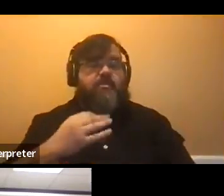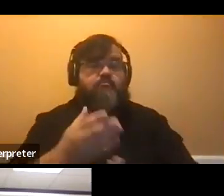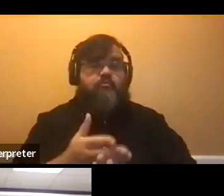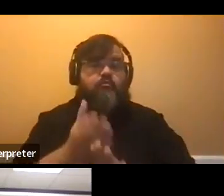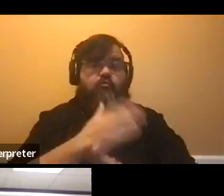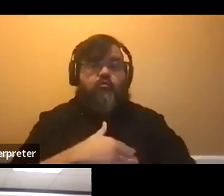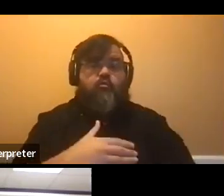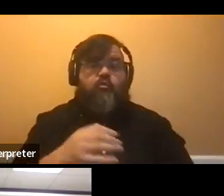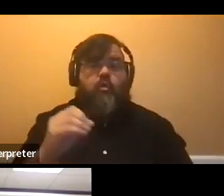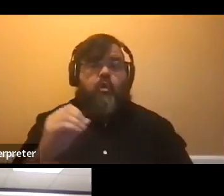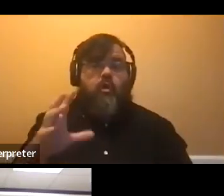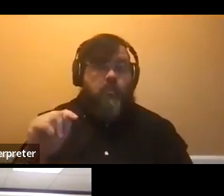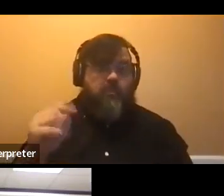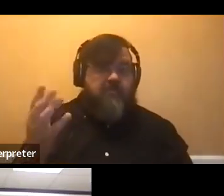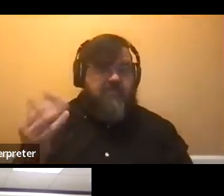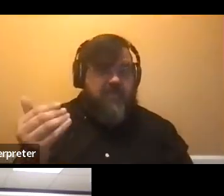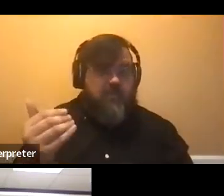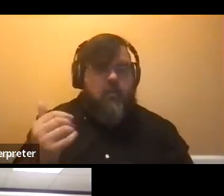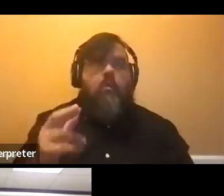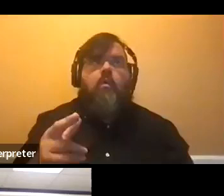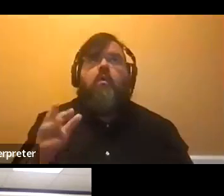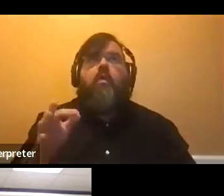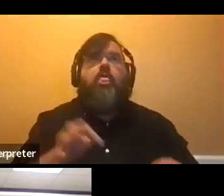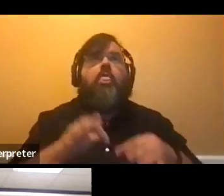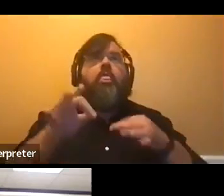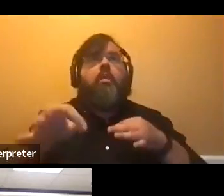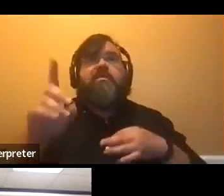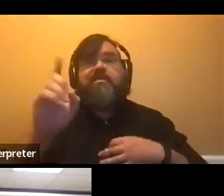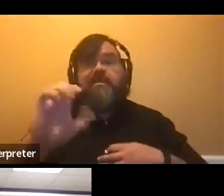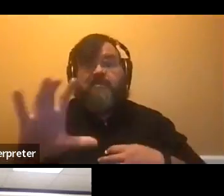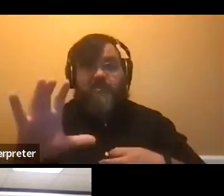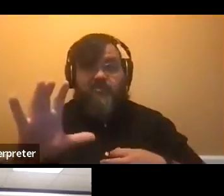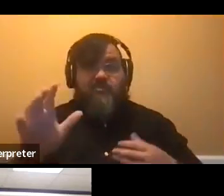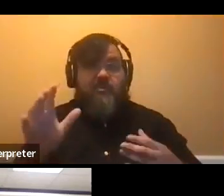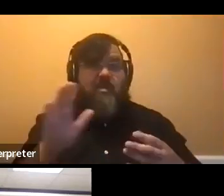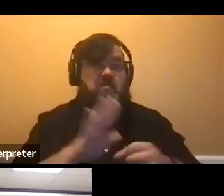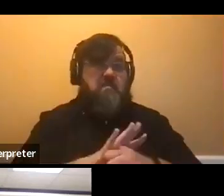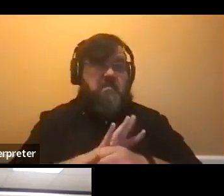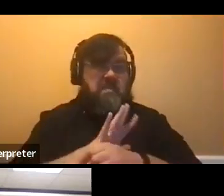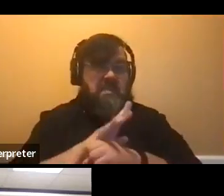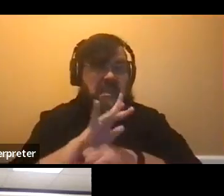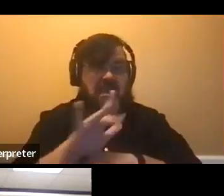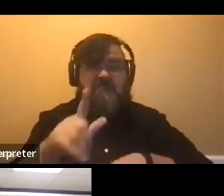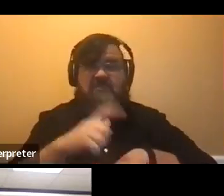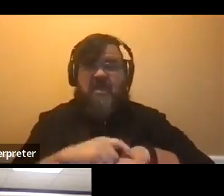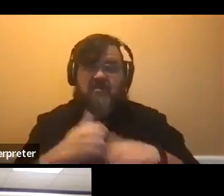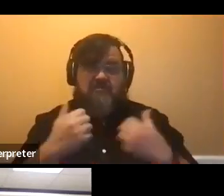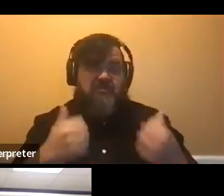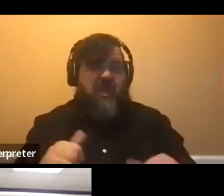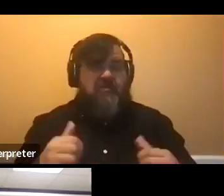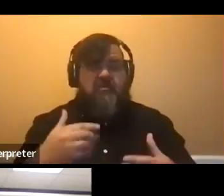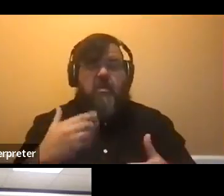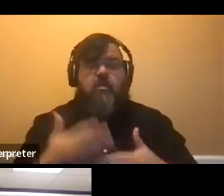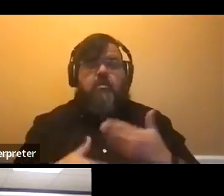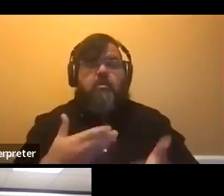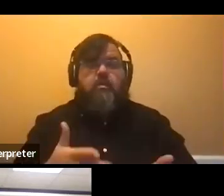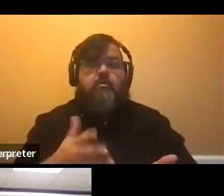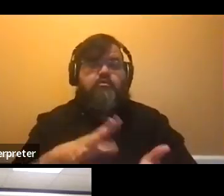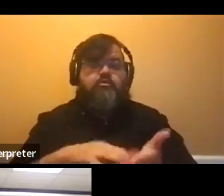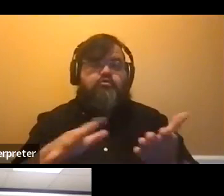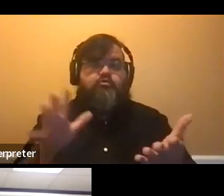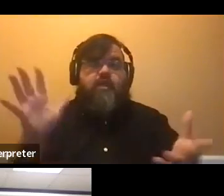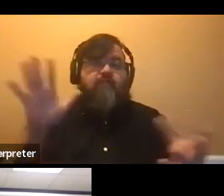if you wait till December, make sure you're giving yourself plenty of time, um, to get your student involvement, resume,